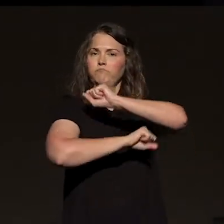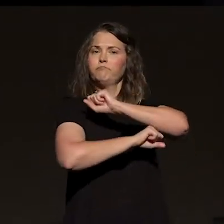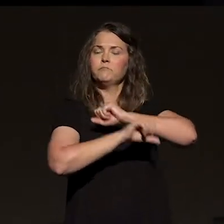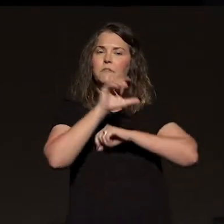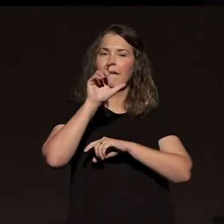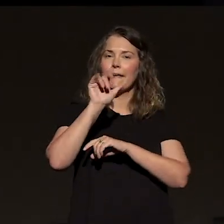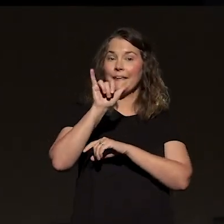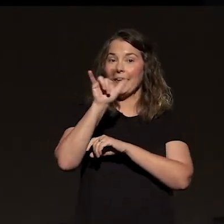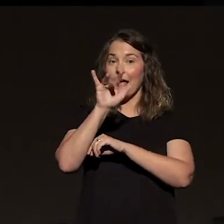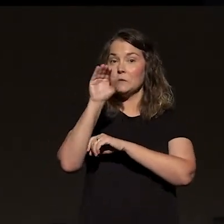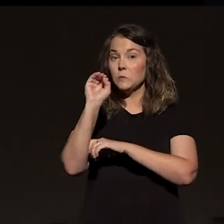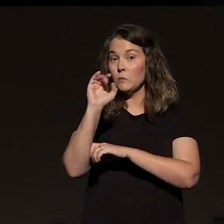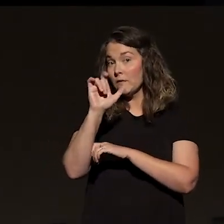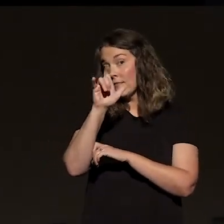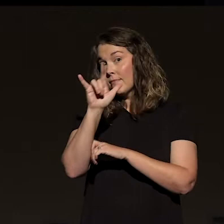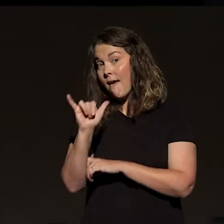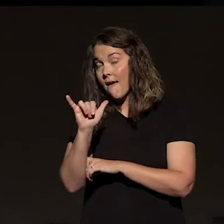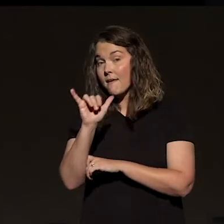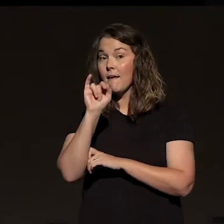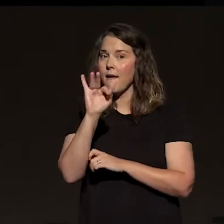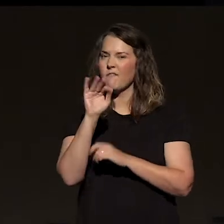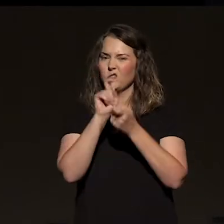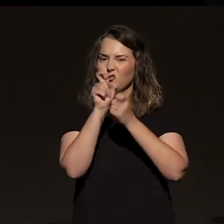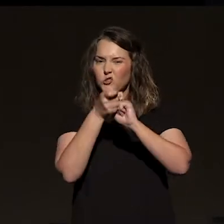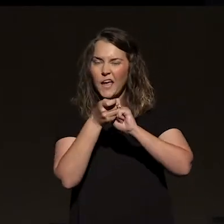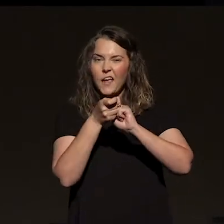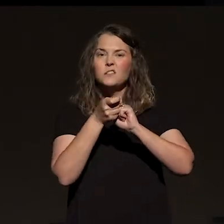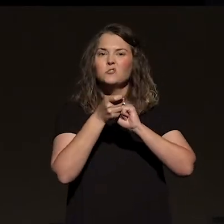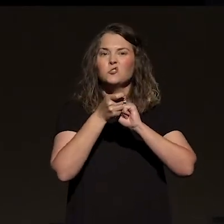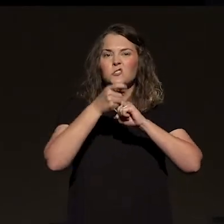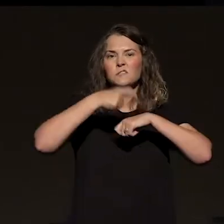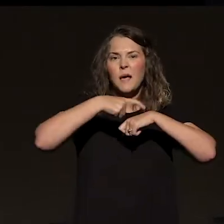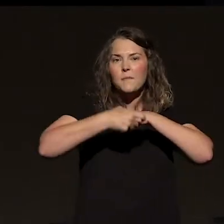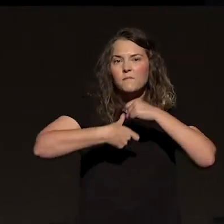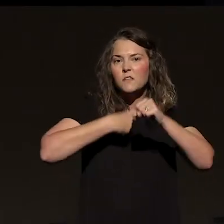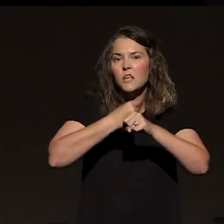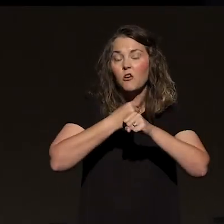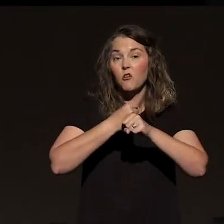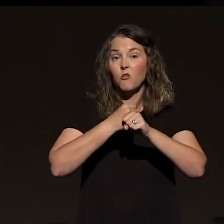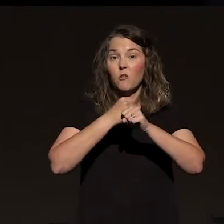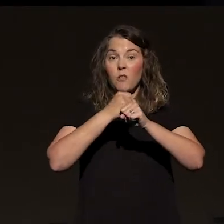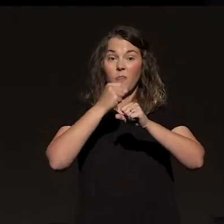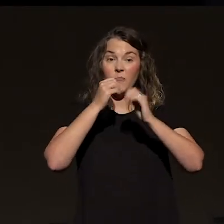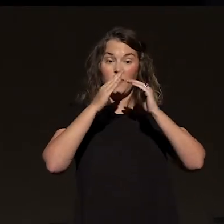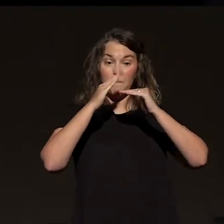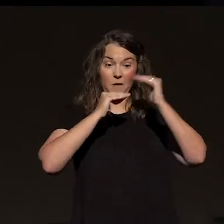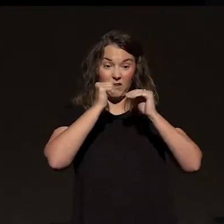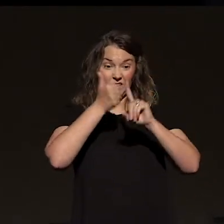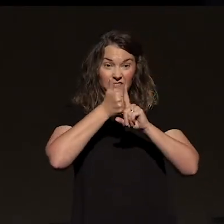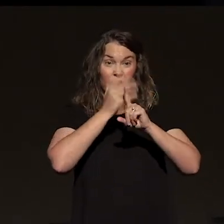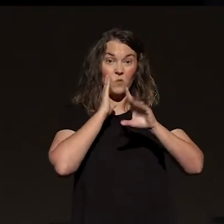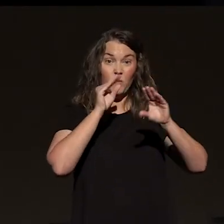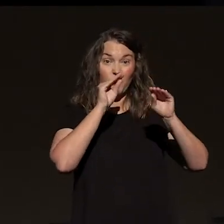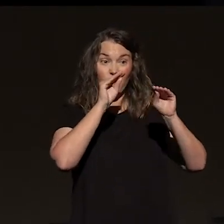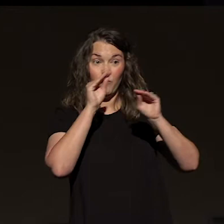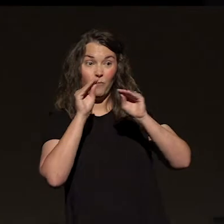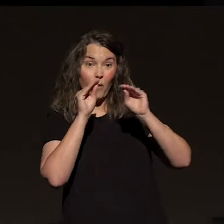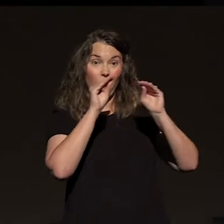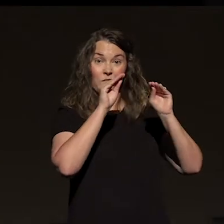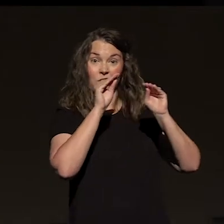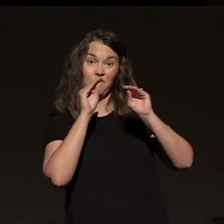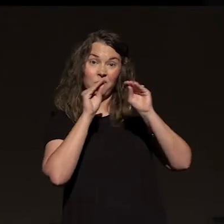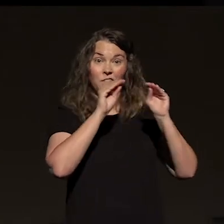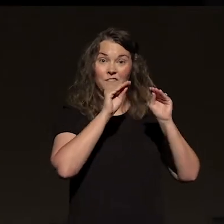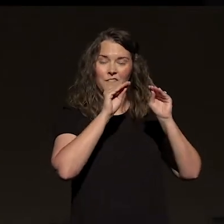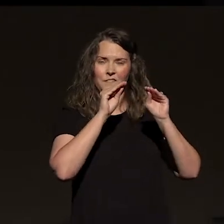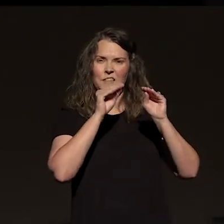a change in the weather, more rain, less rain, literally the church building would move. And as we were contemplating